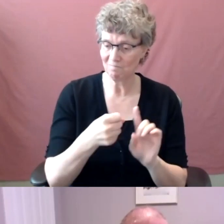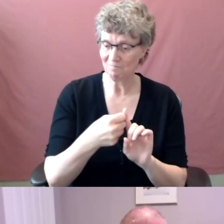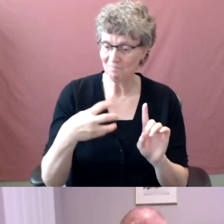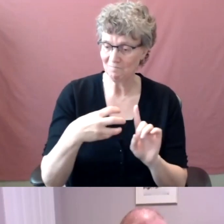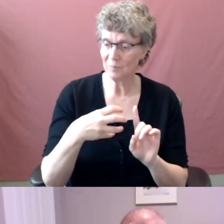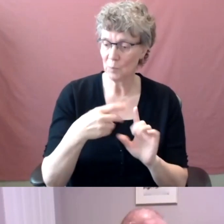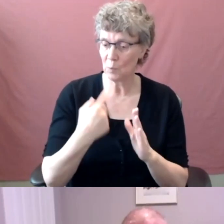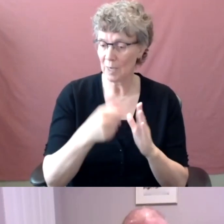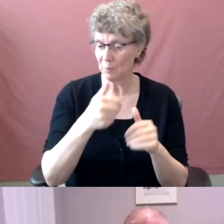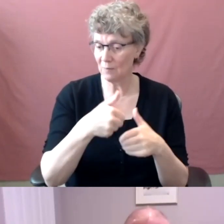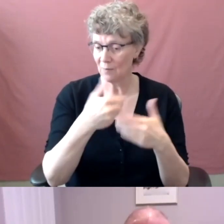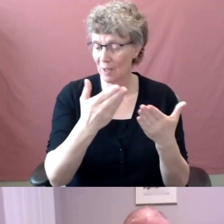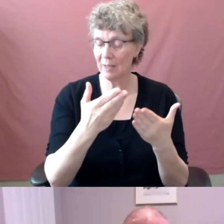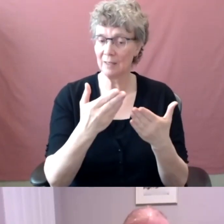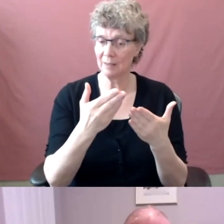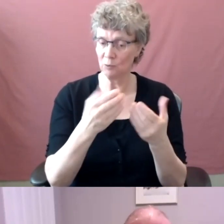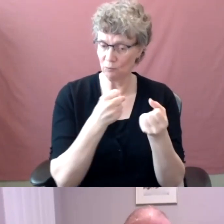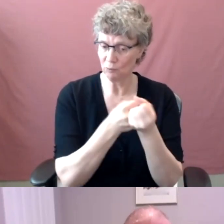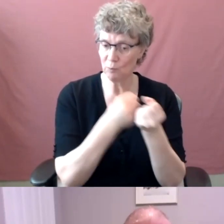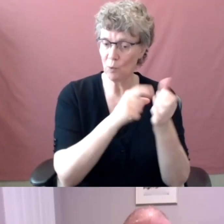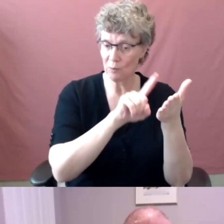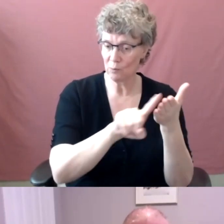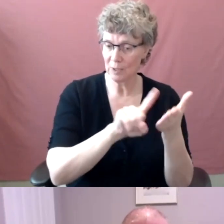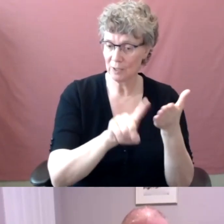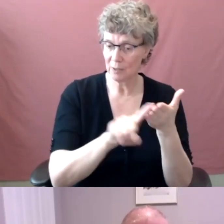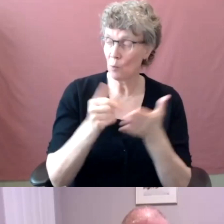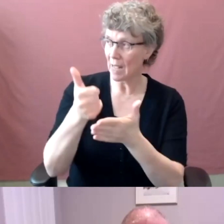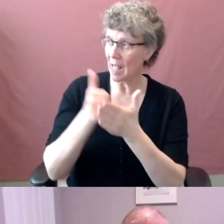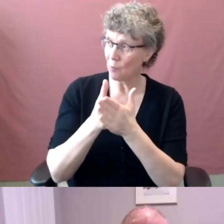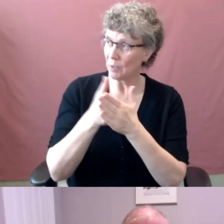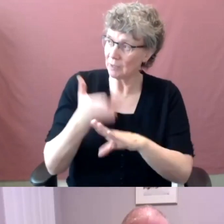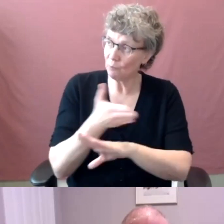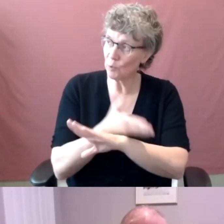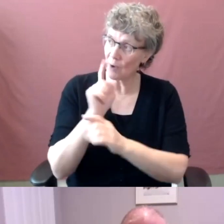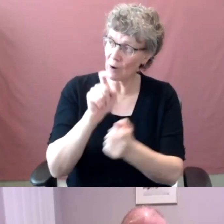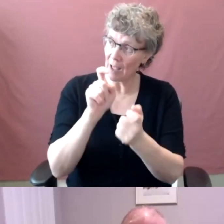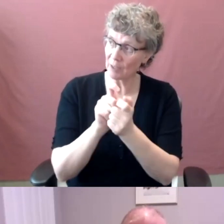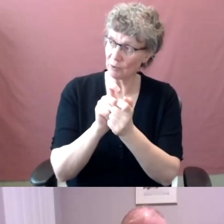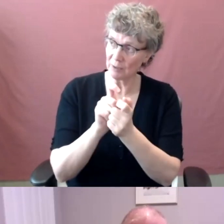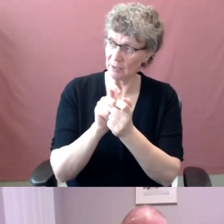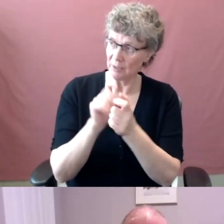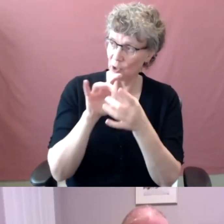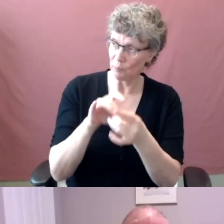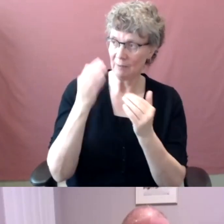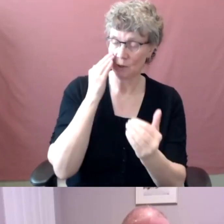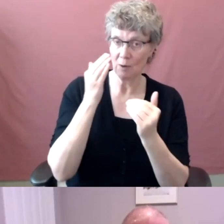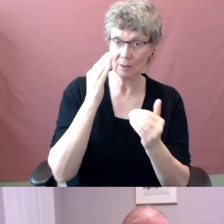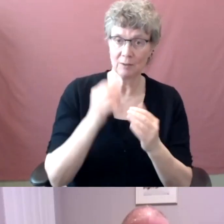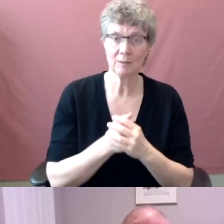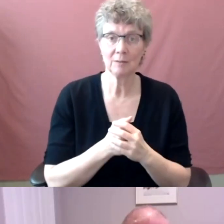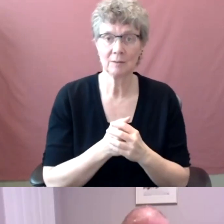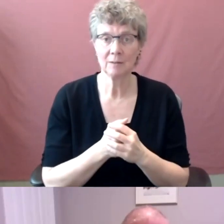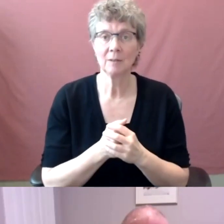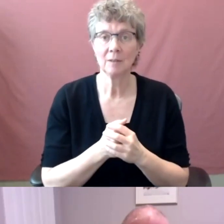would help us actually improve the accuracy of that. So if there, if there are, if there are aspects of the research